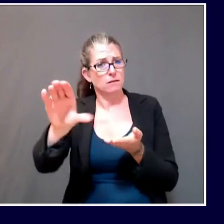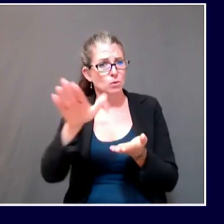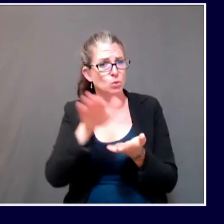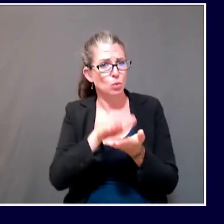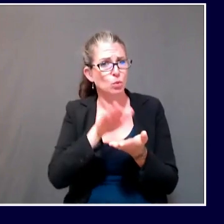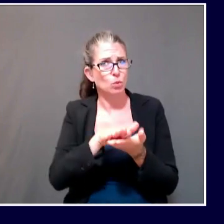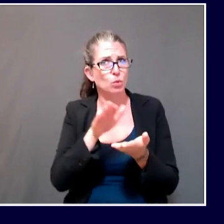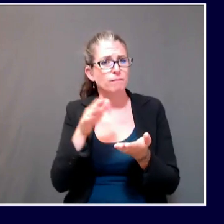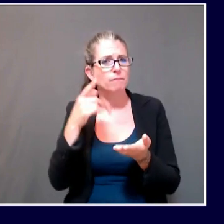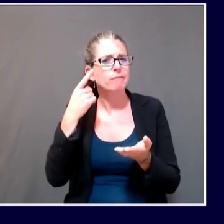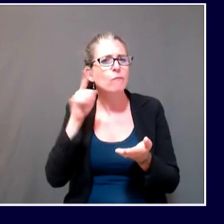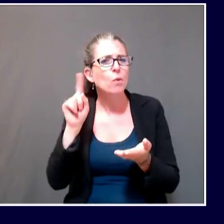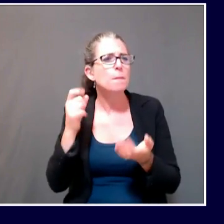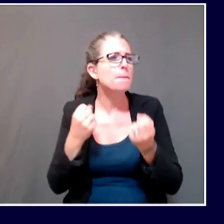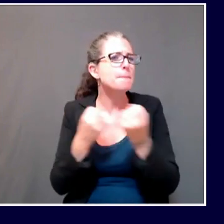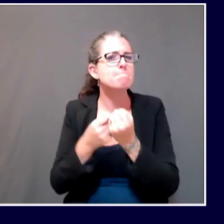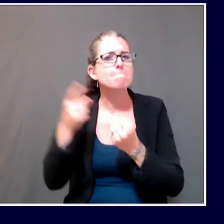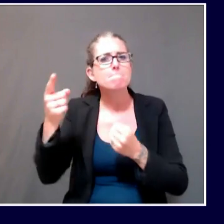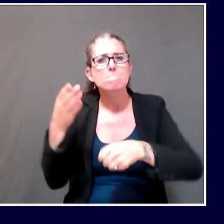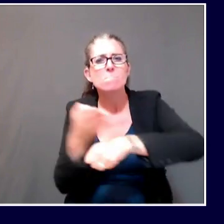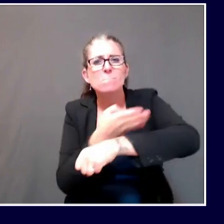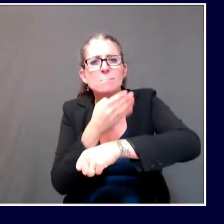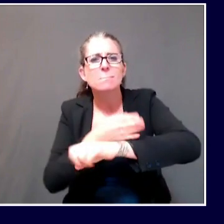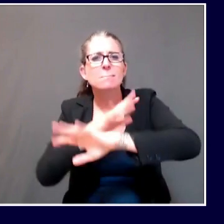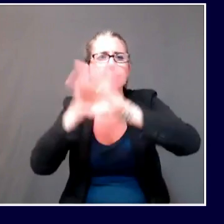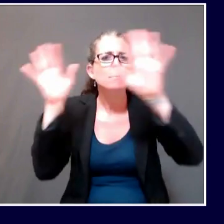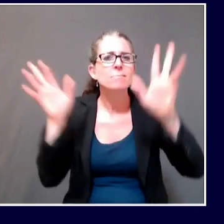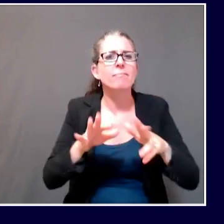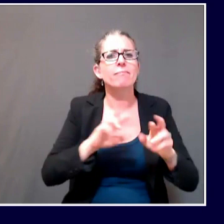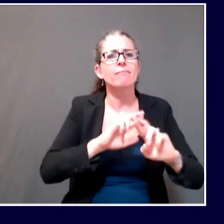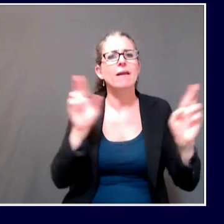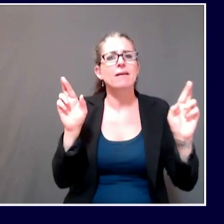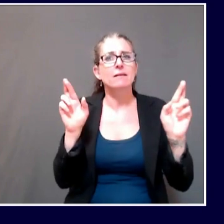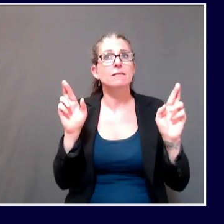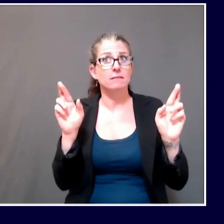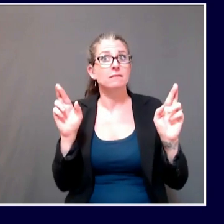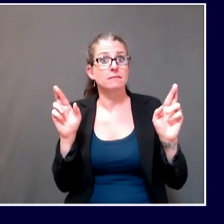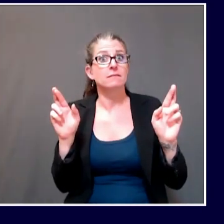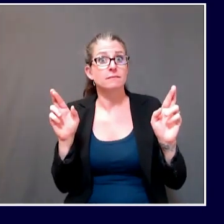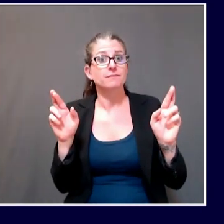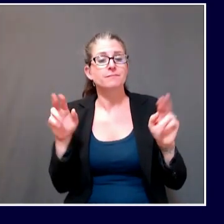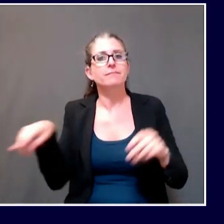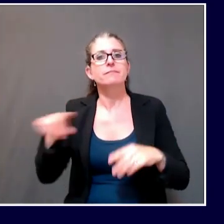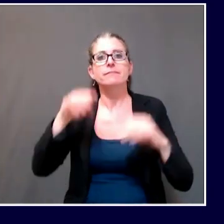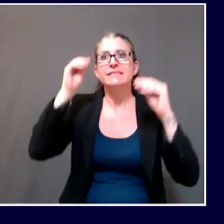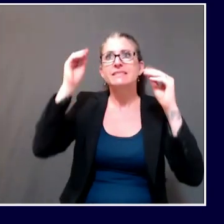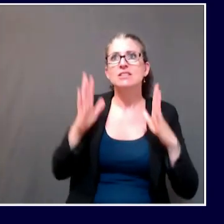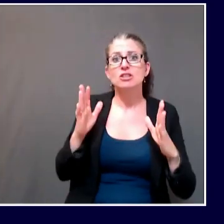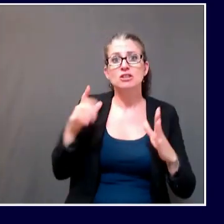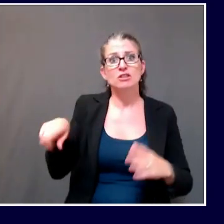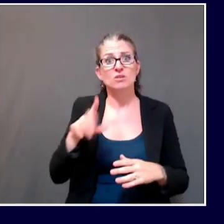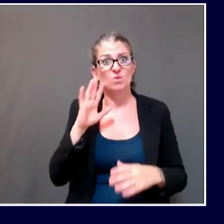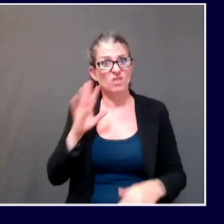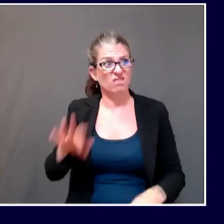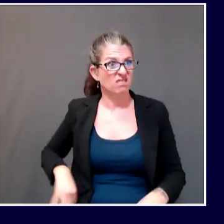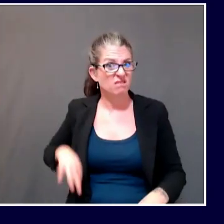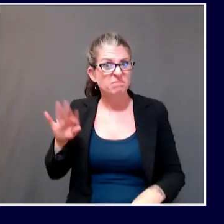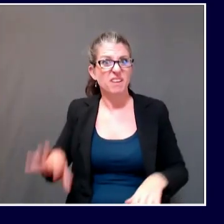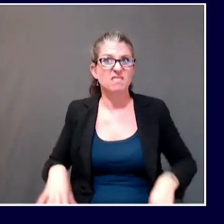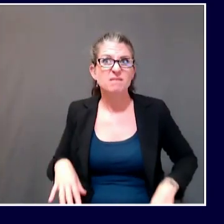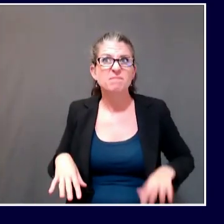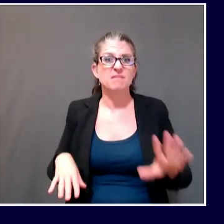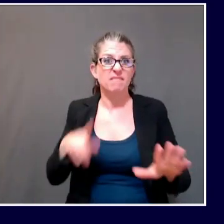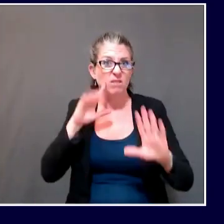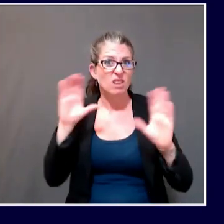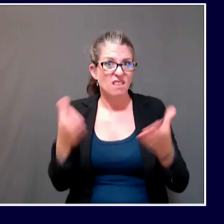teachers already go into their own pockets to buy, you know, school supplies. In this new world where we don't want sharing, in addition to PPE, is